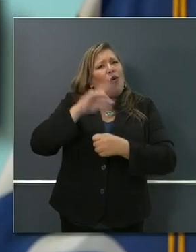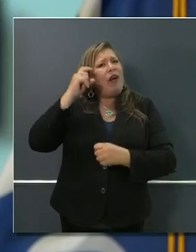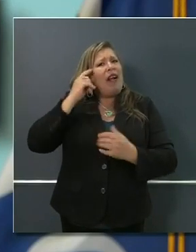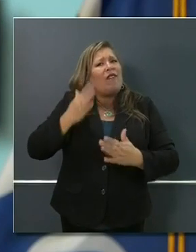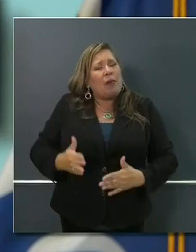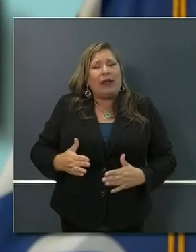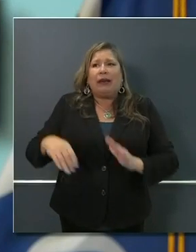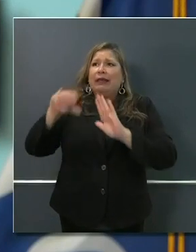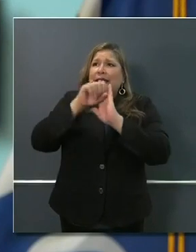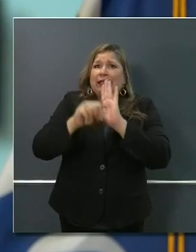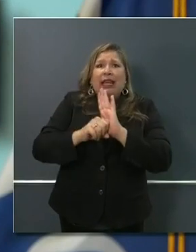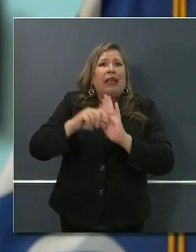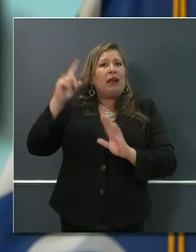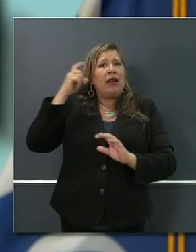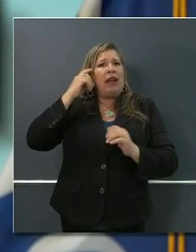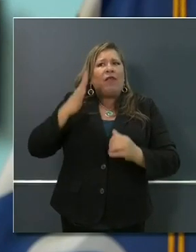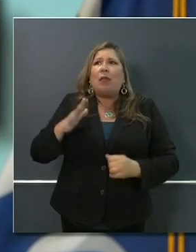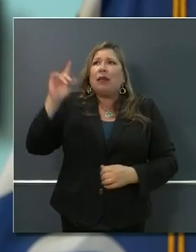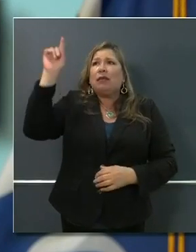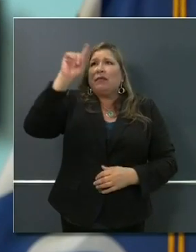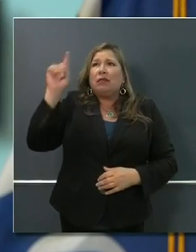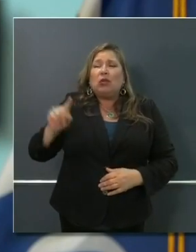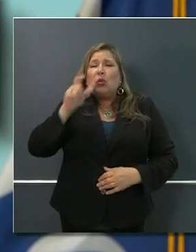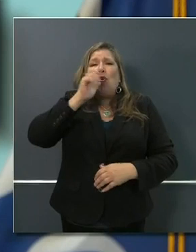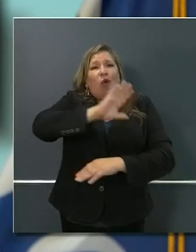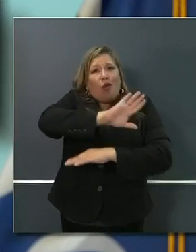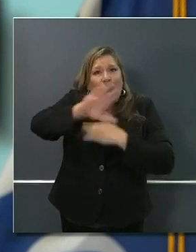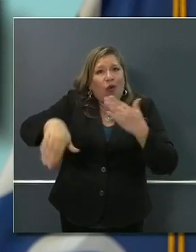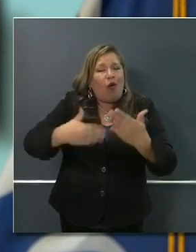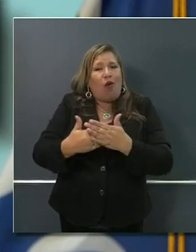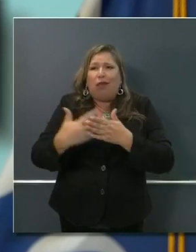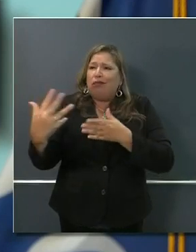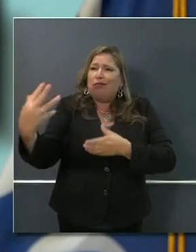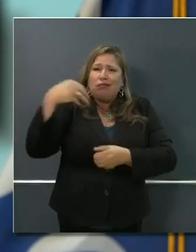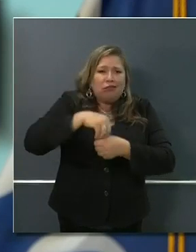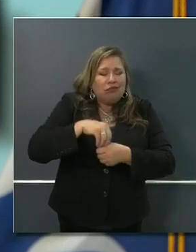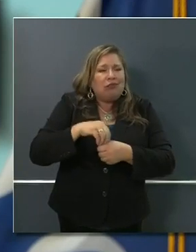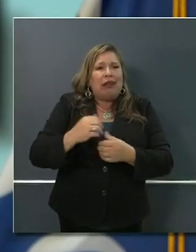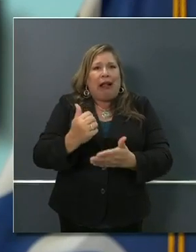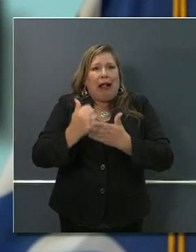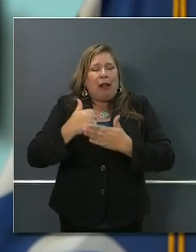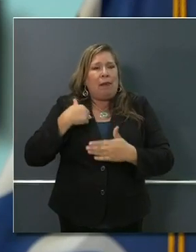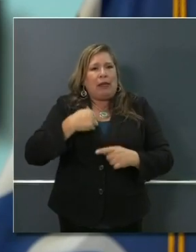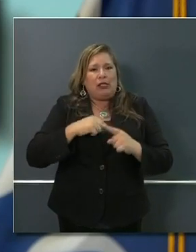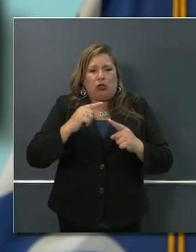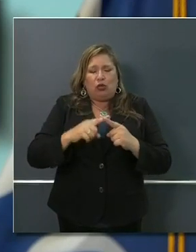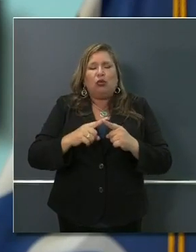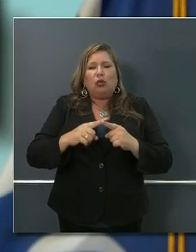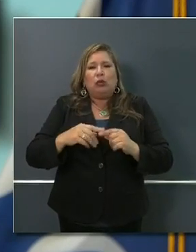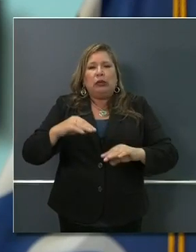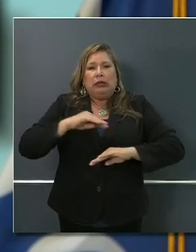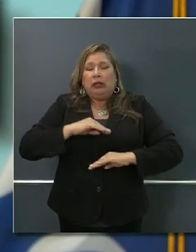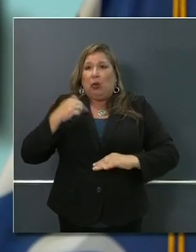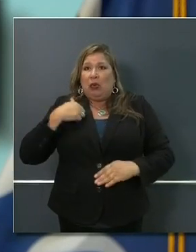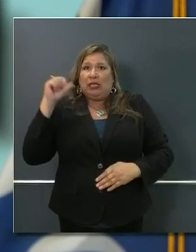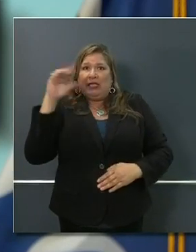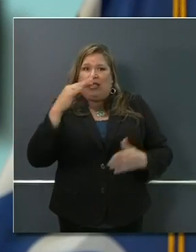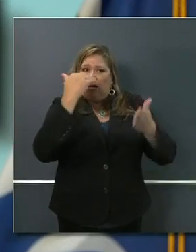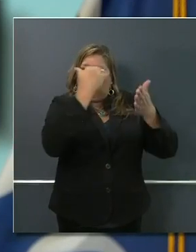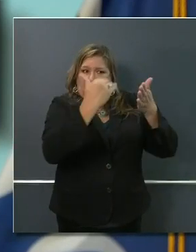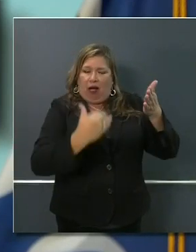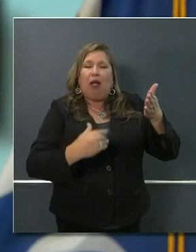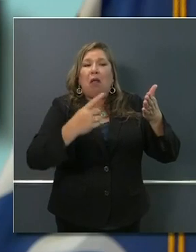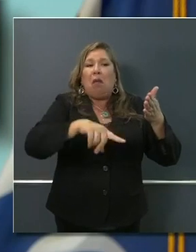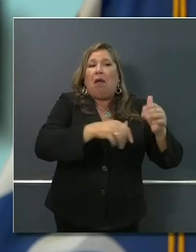that have helped all of us meet the guidelines and begin to process many of these programs concurrently